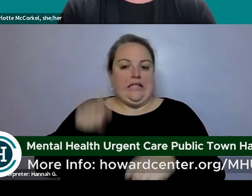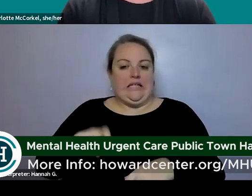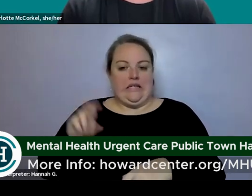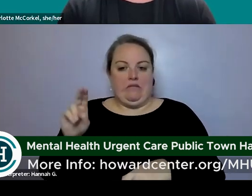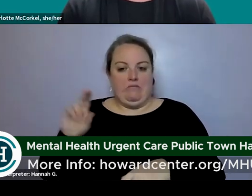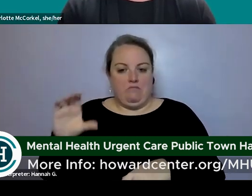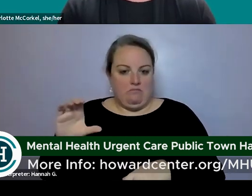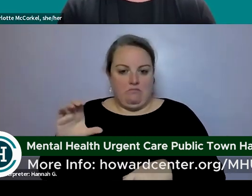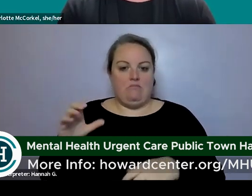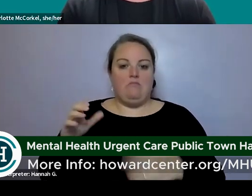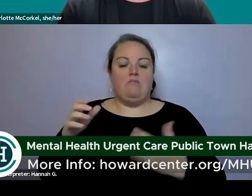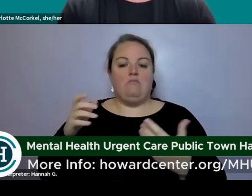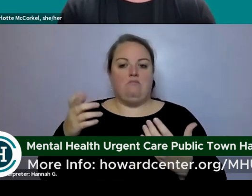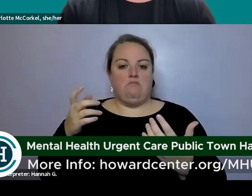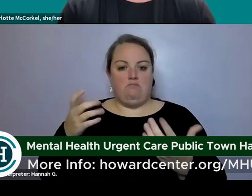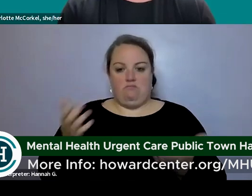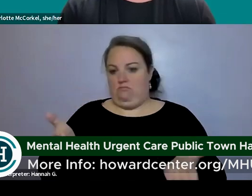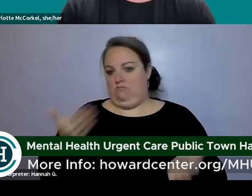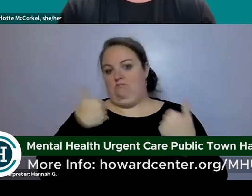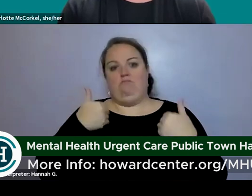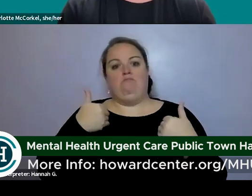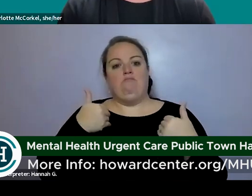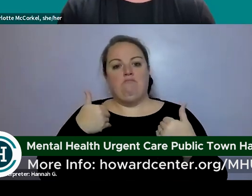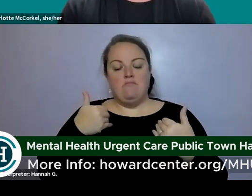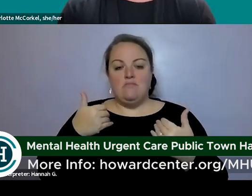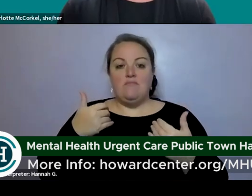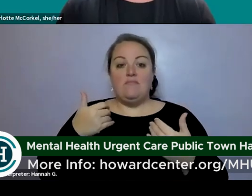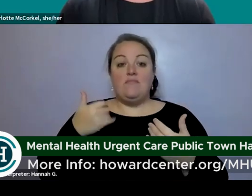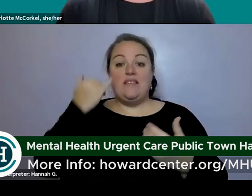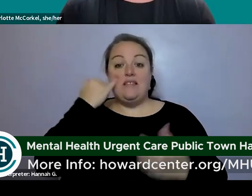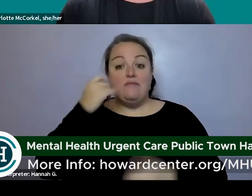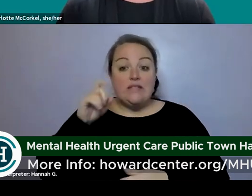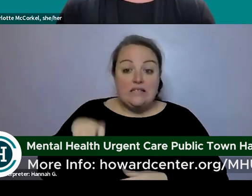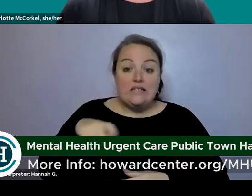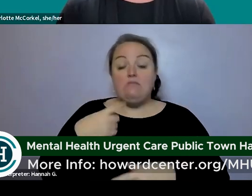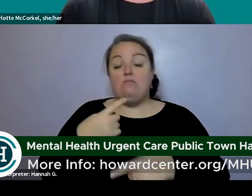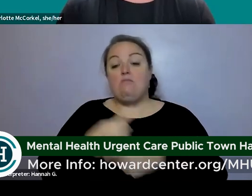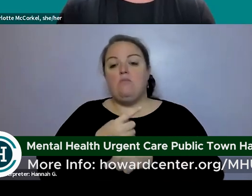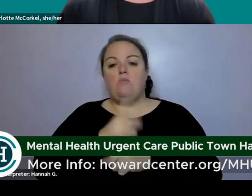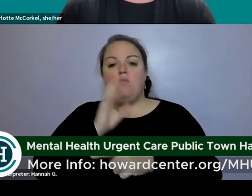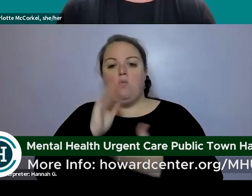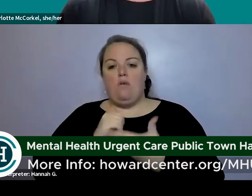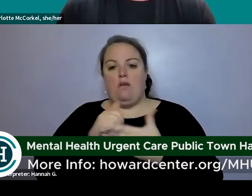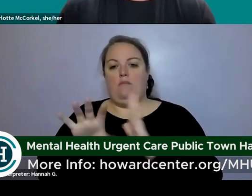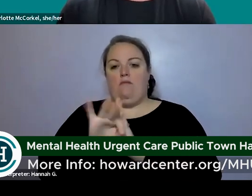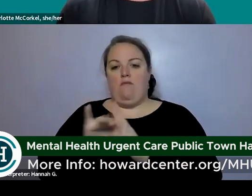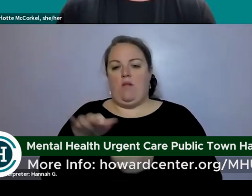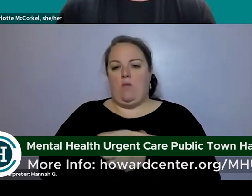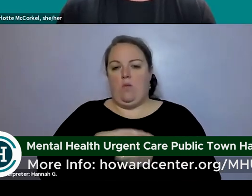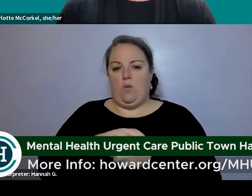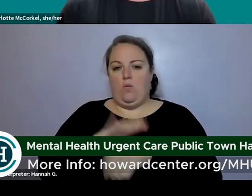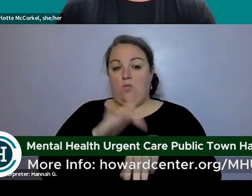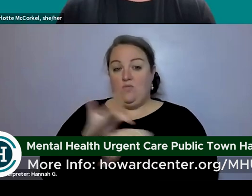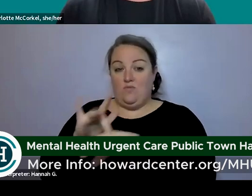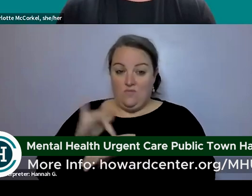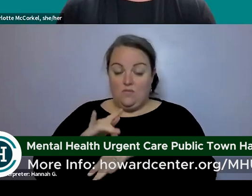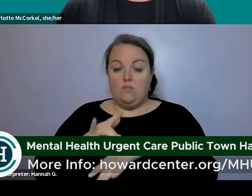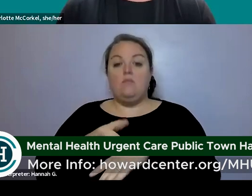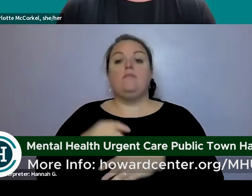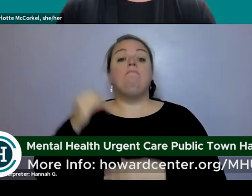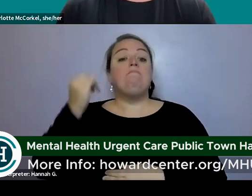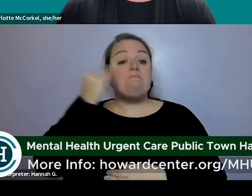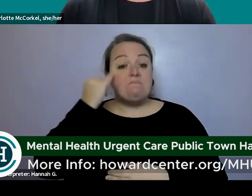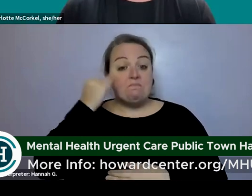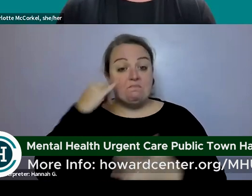mental health urgent care and then if needed and appropriate we can help connect them to local resources if there's concern